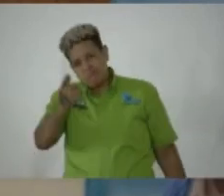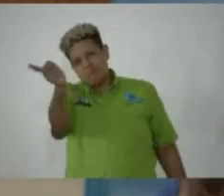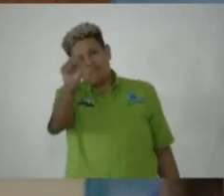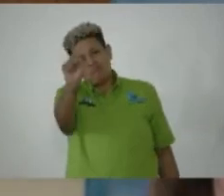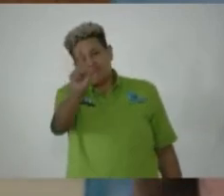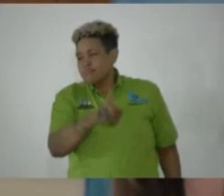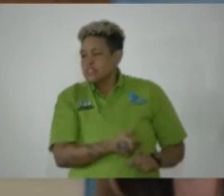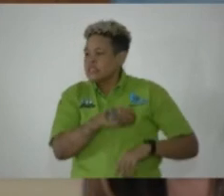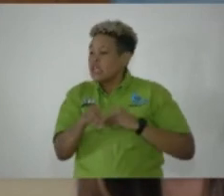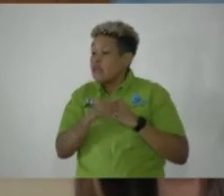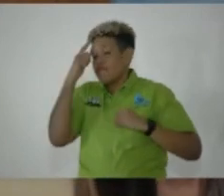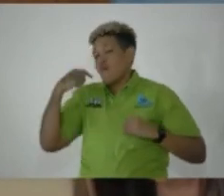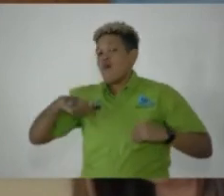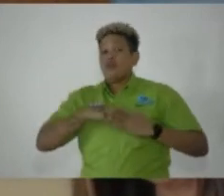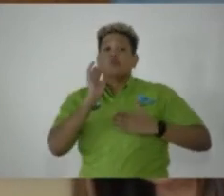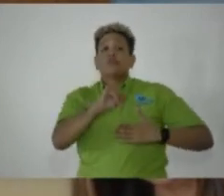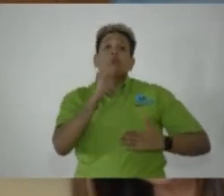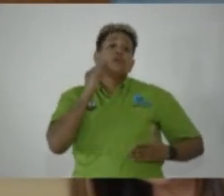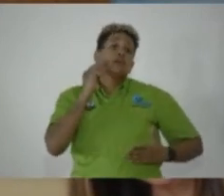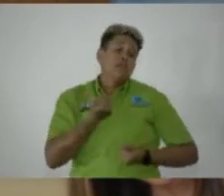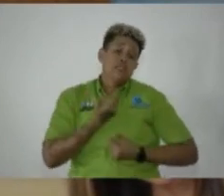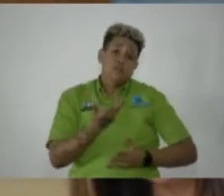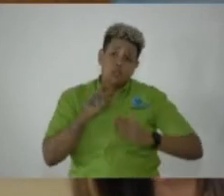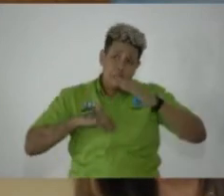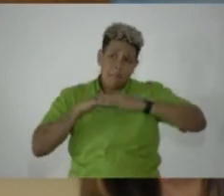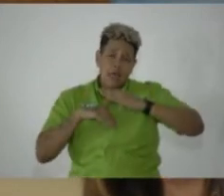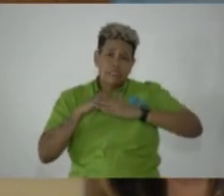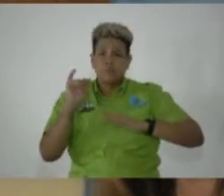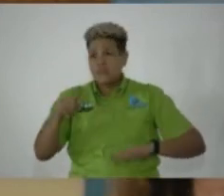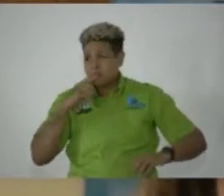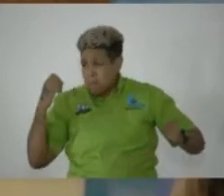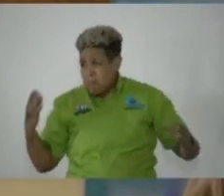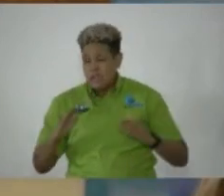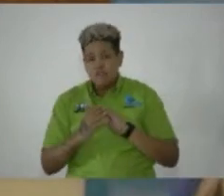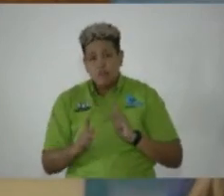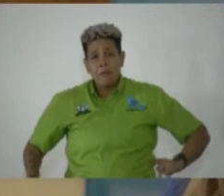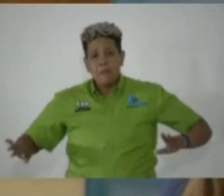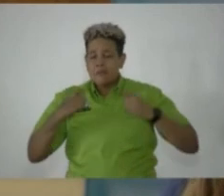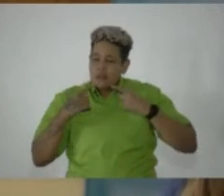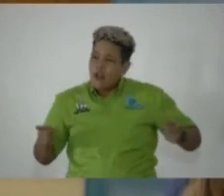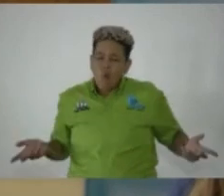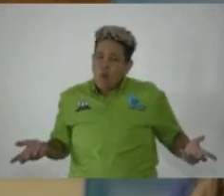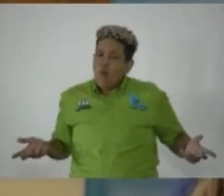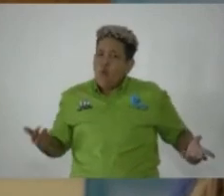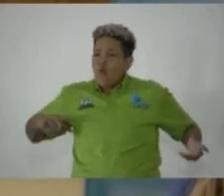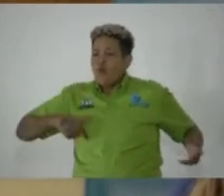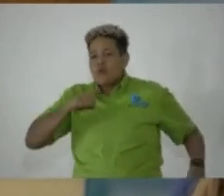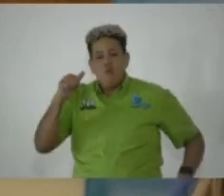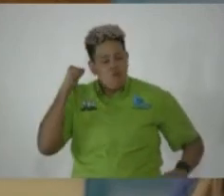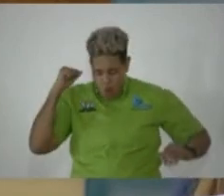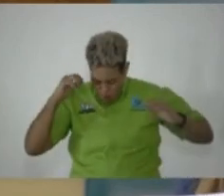It is perhaps out of that express maxim that a number of Jamaicans have declared that we now bow.